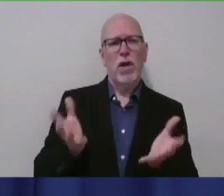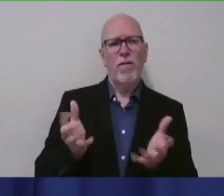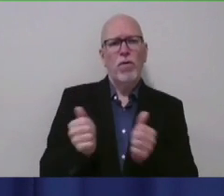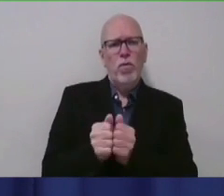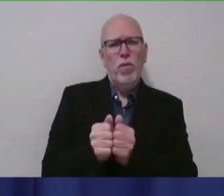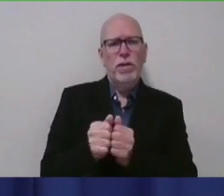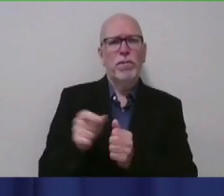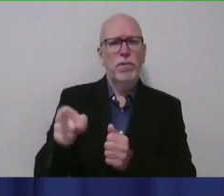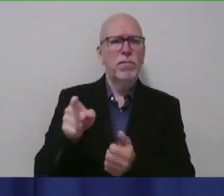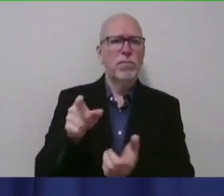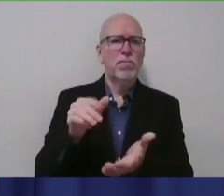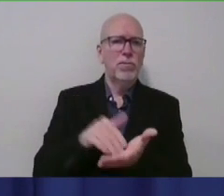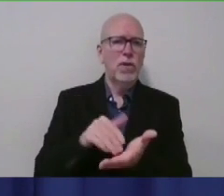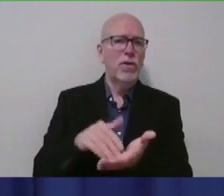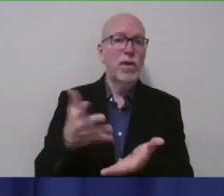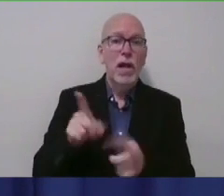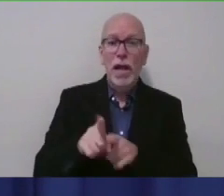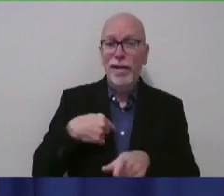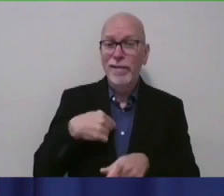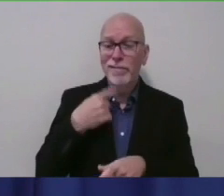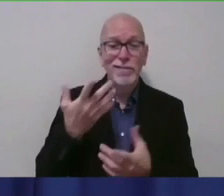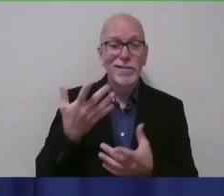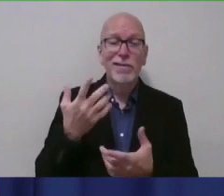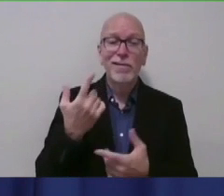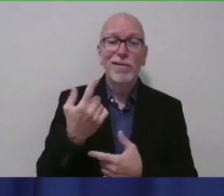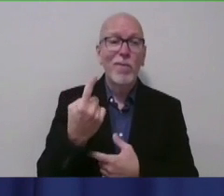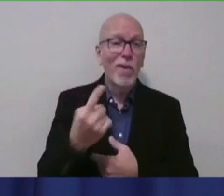and I say, it's just one person at a time right now.